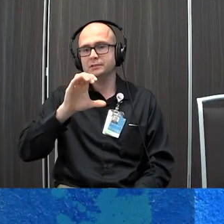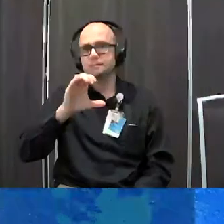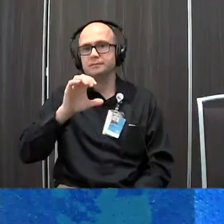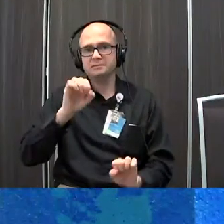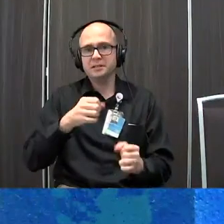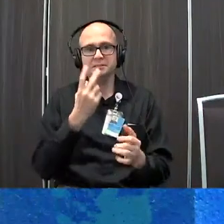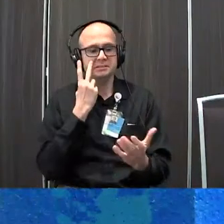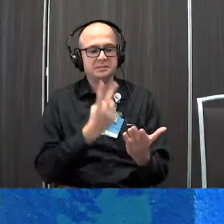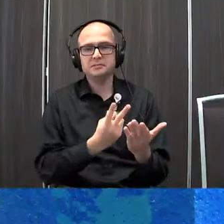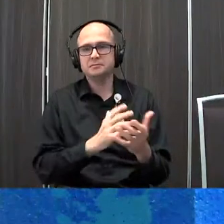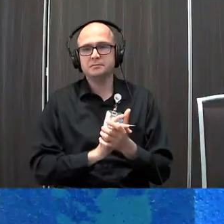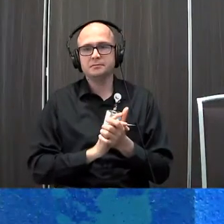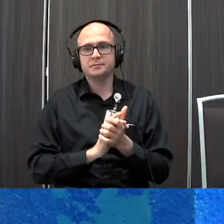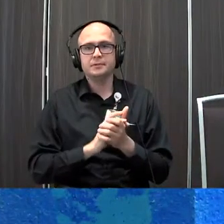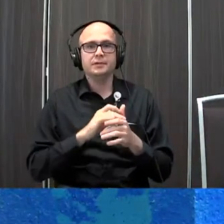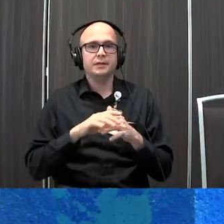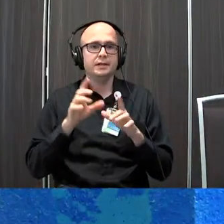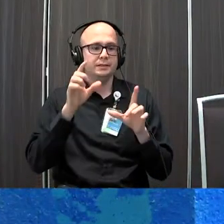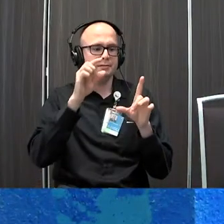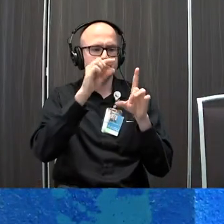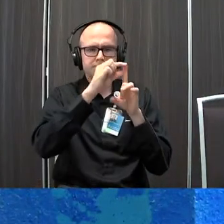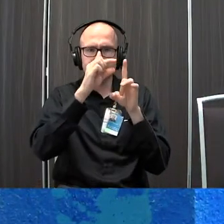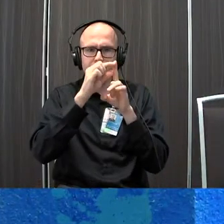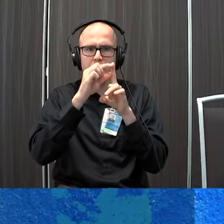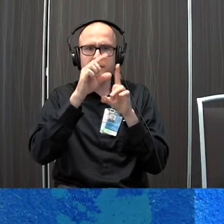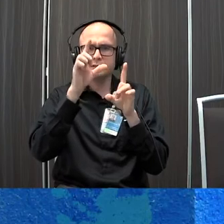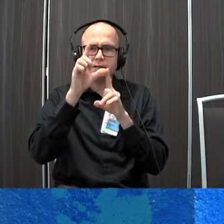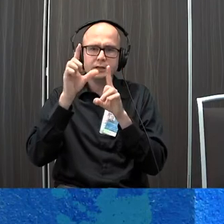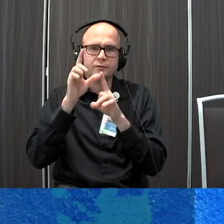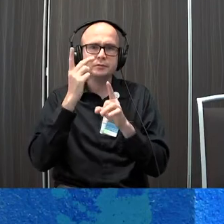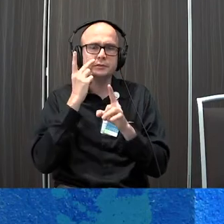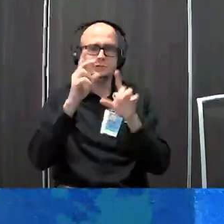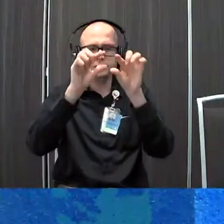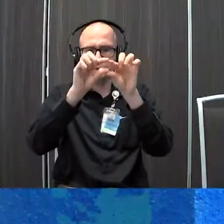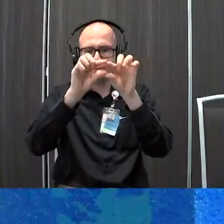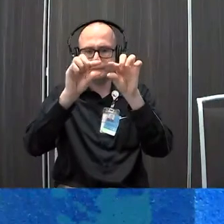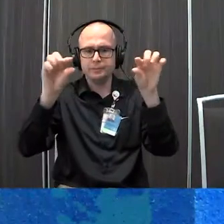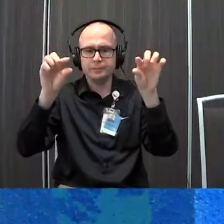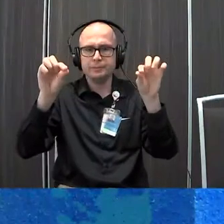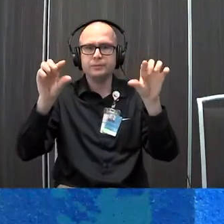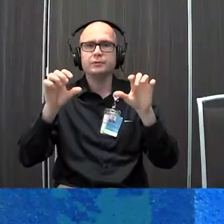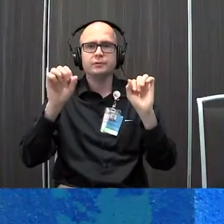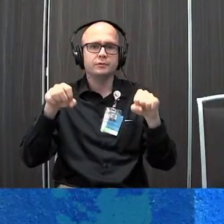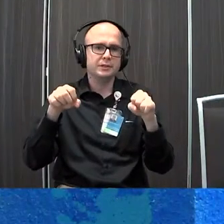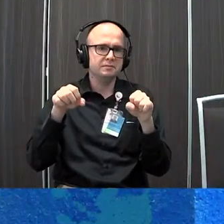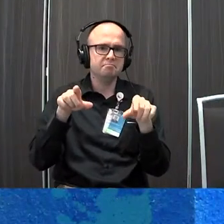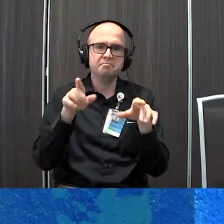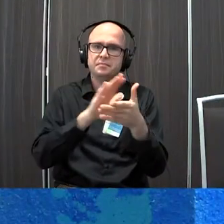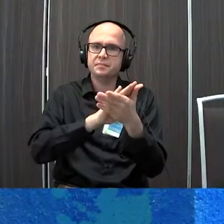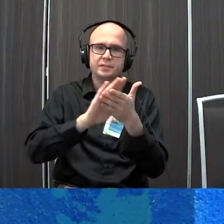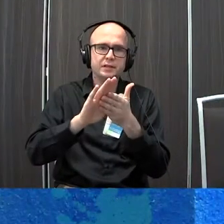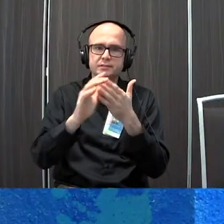and then text or icons that appear in the speech display window can also be a nice